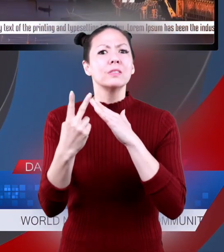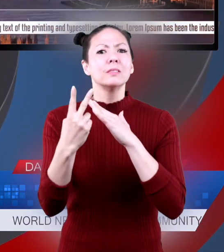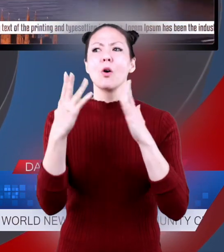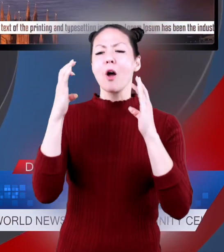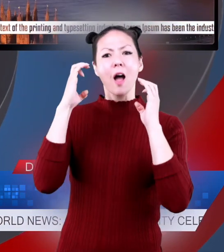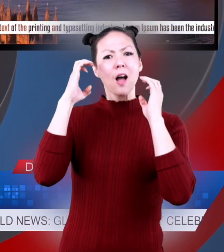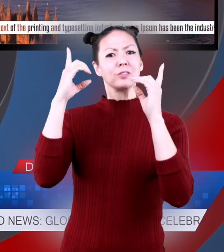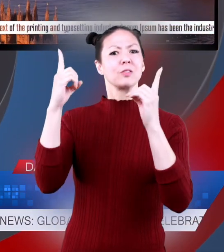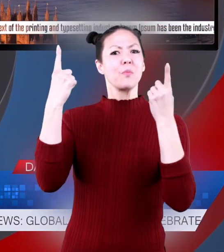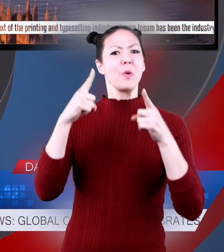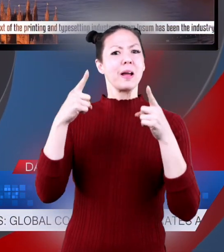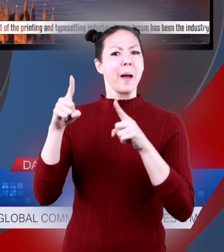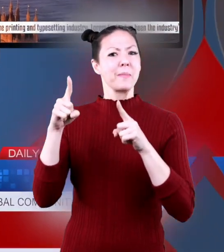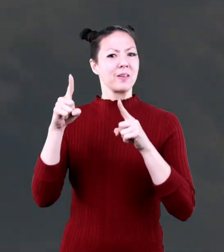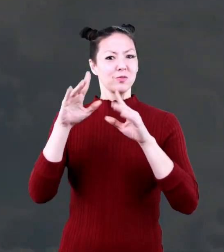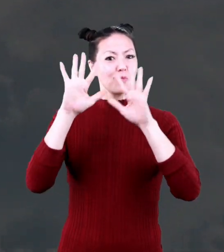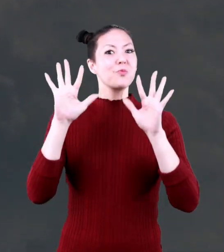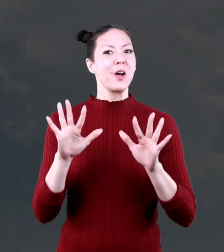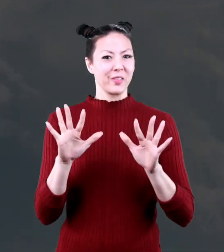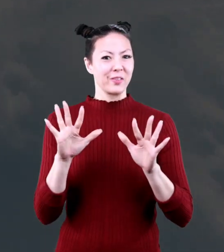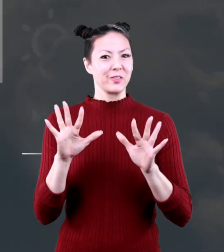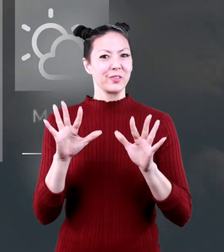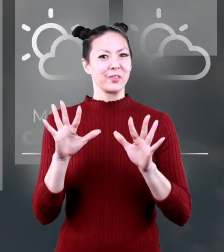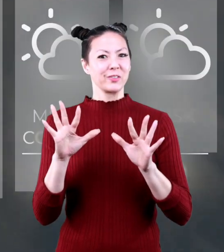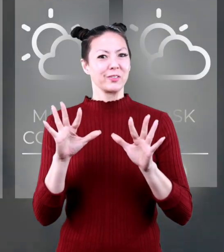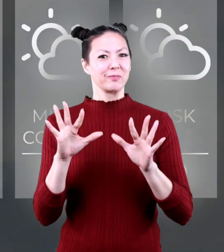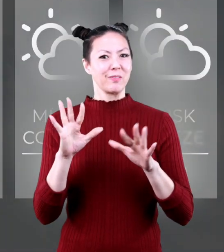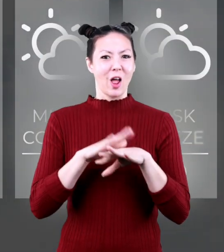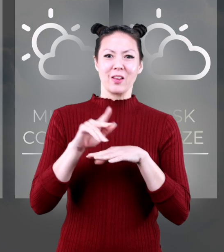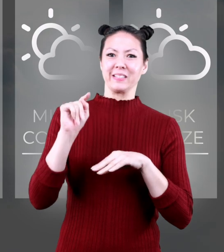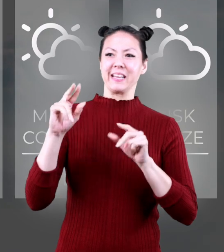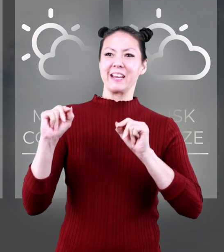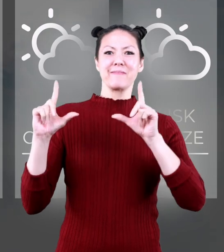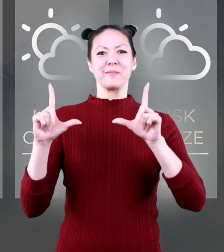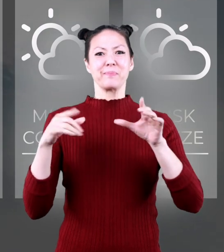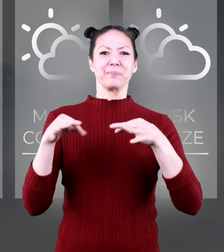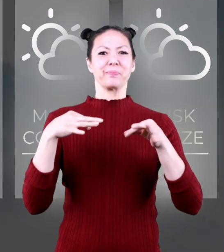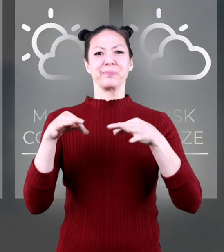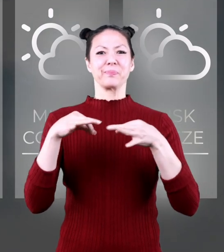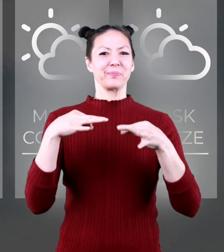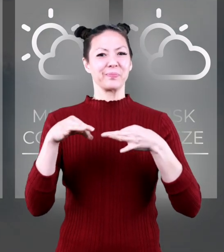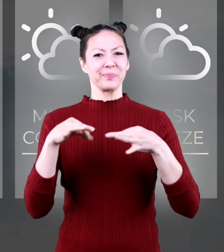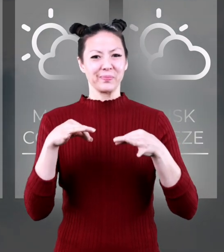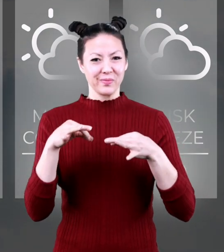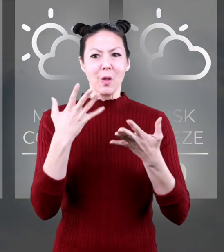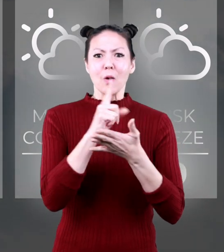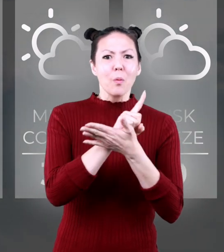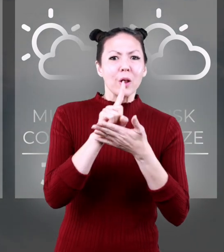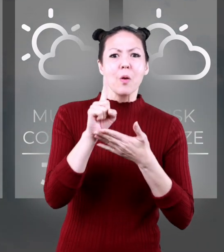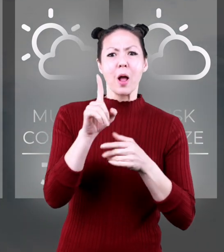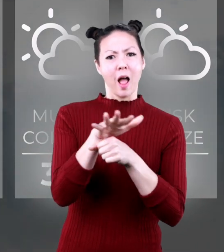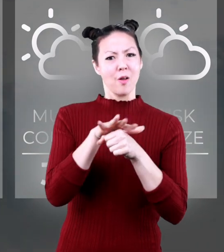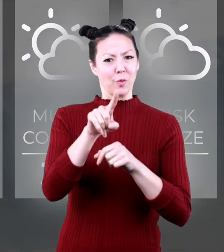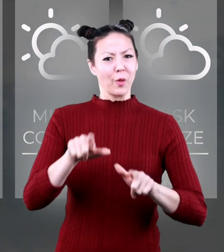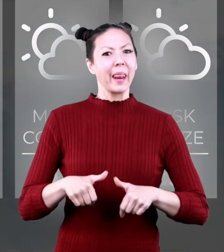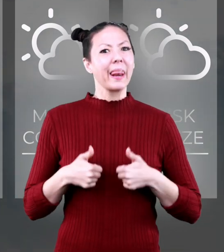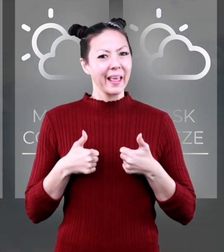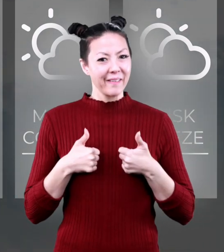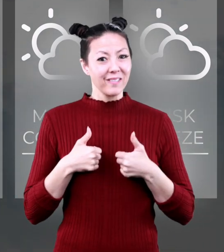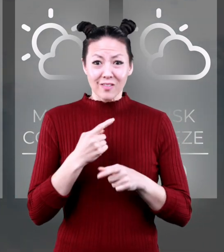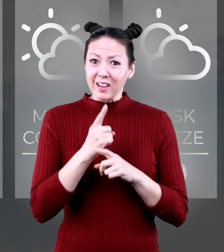or educated predictions, of what the weather will be like during the week in the area where you live.